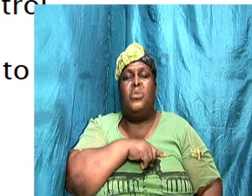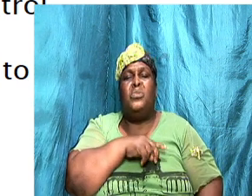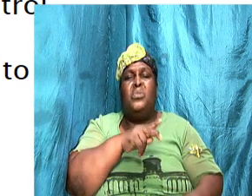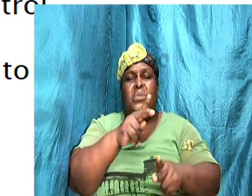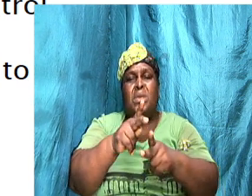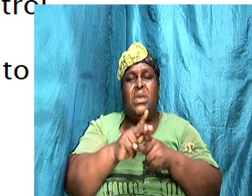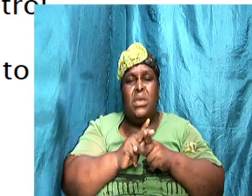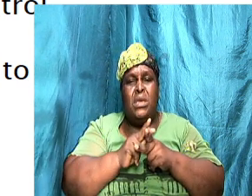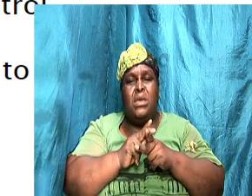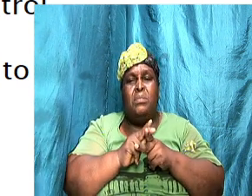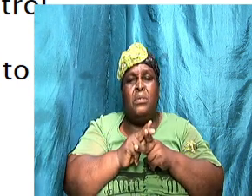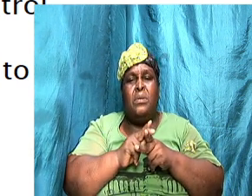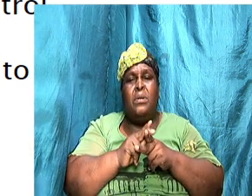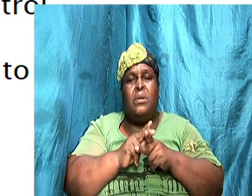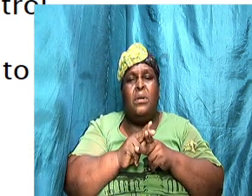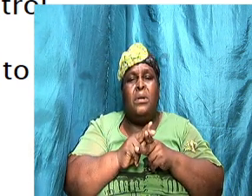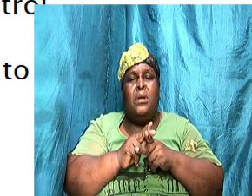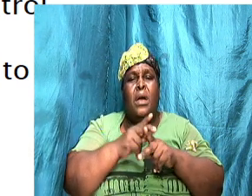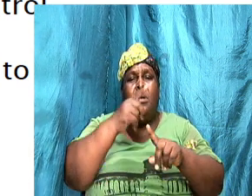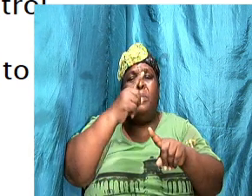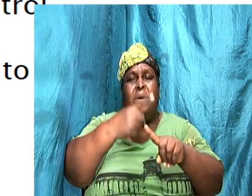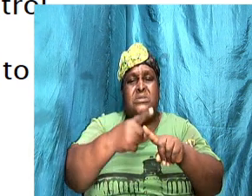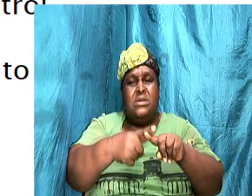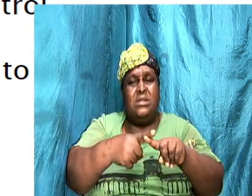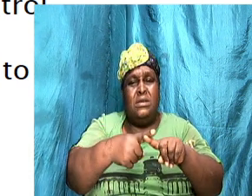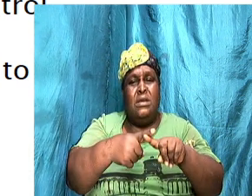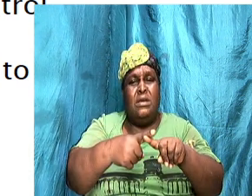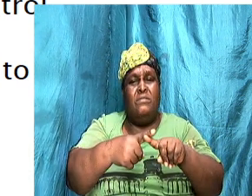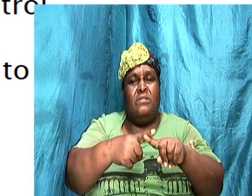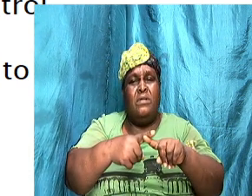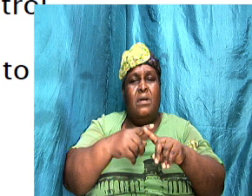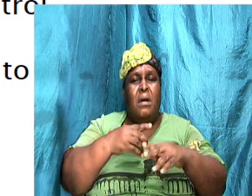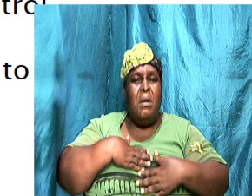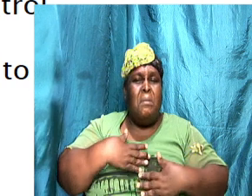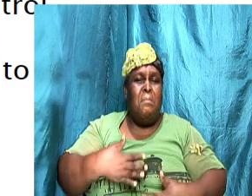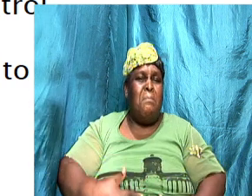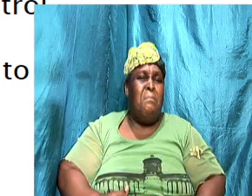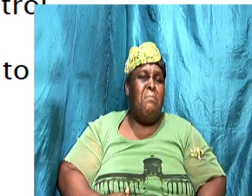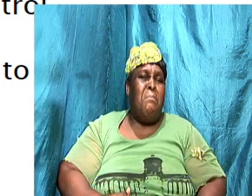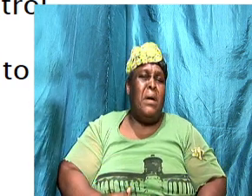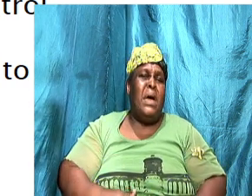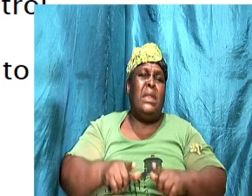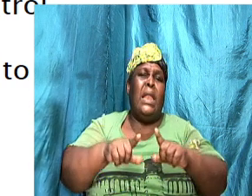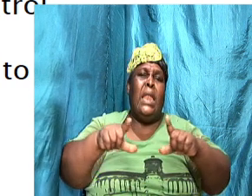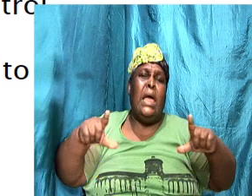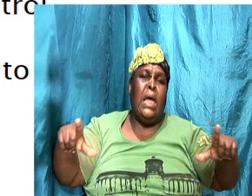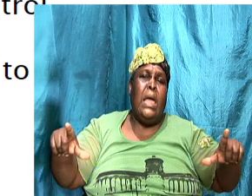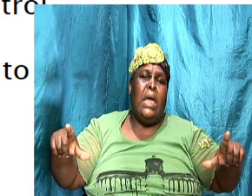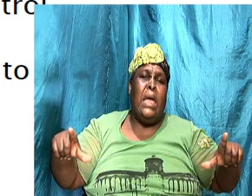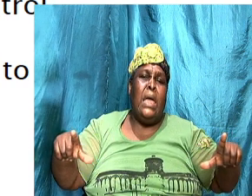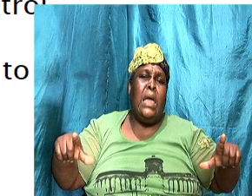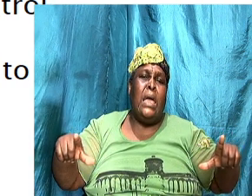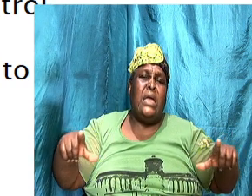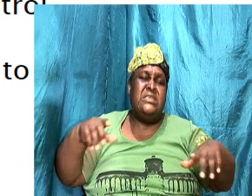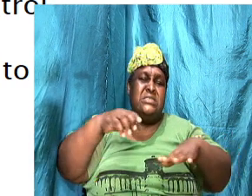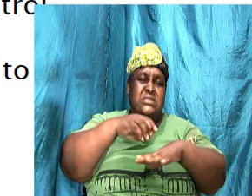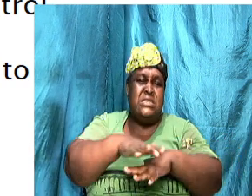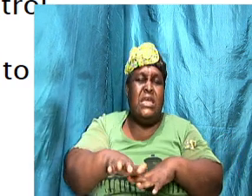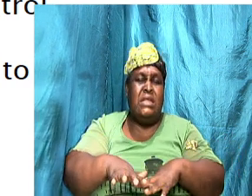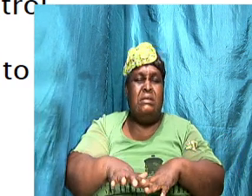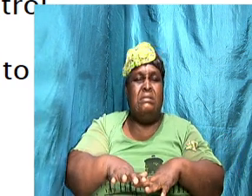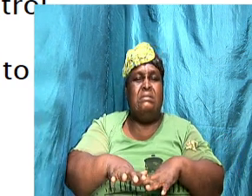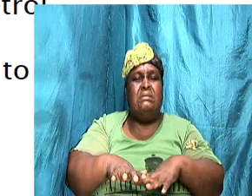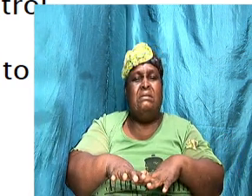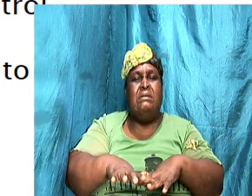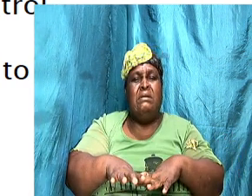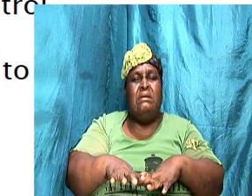body language. Having a positive body language can help us set a positive tone, you know, to